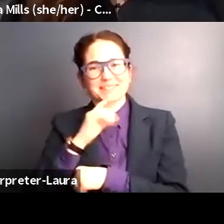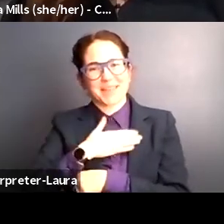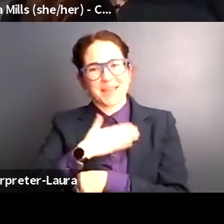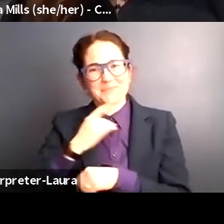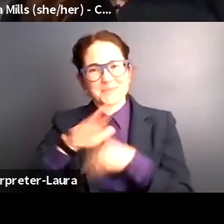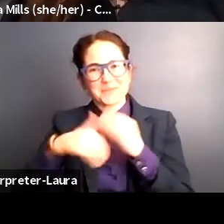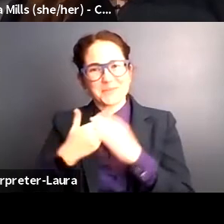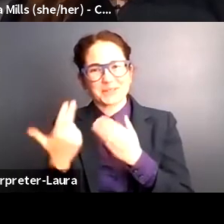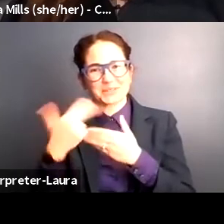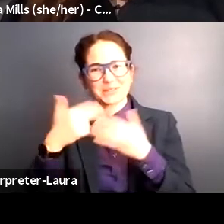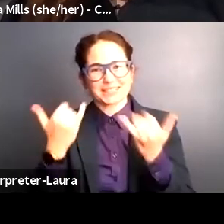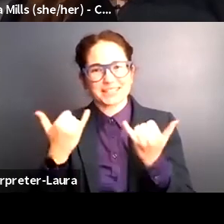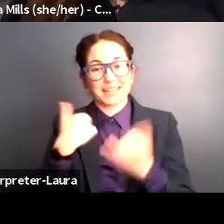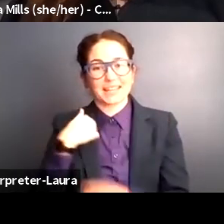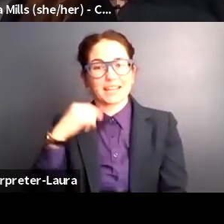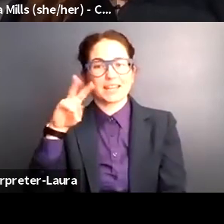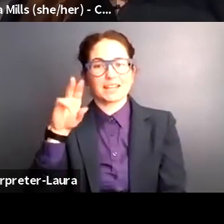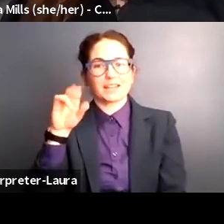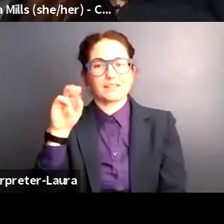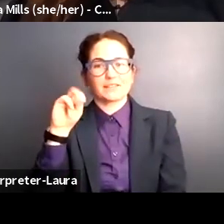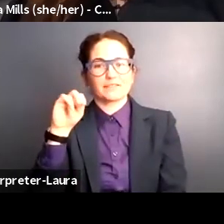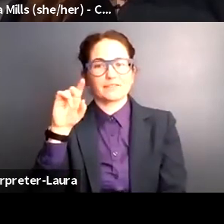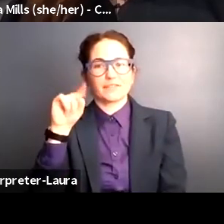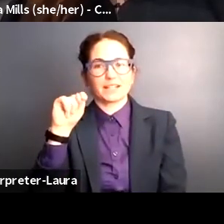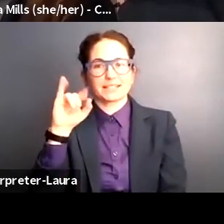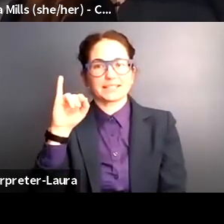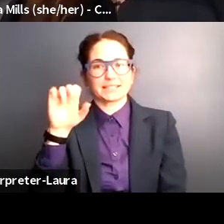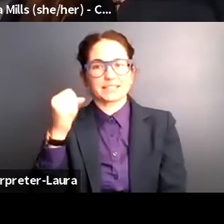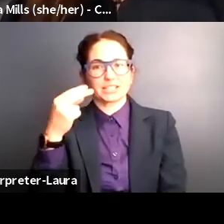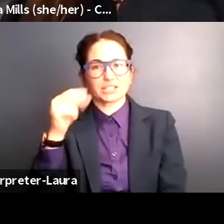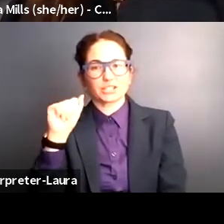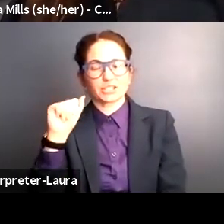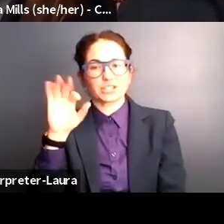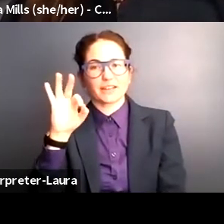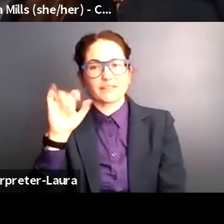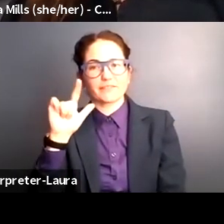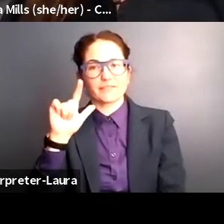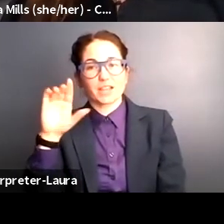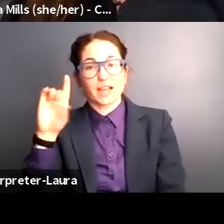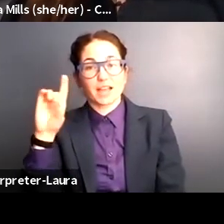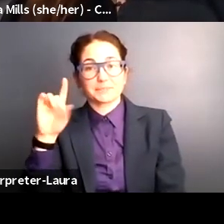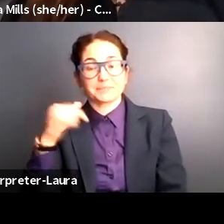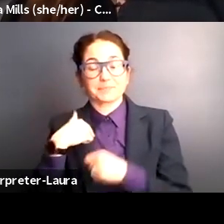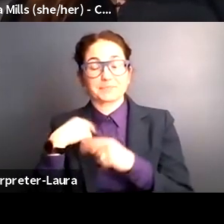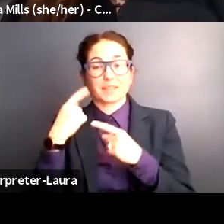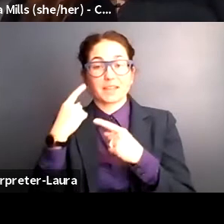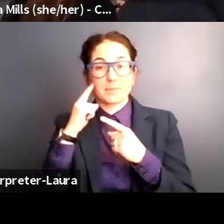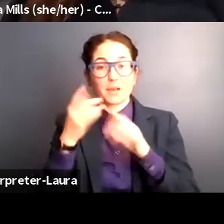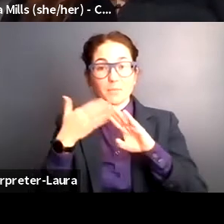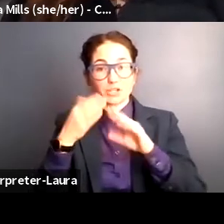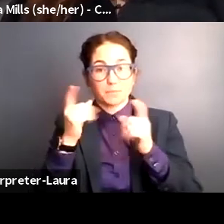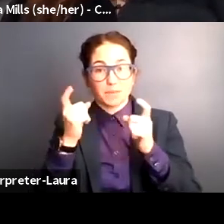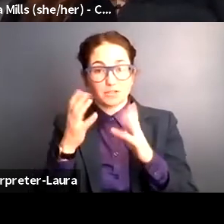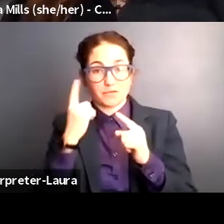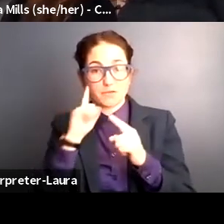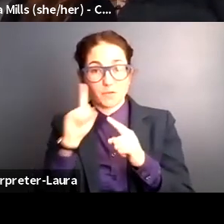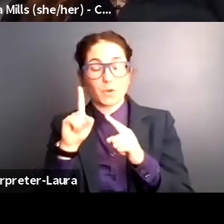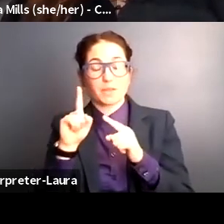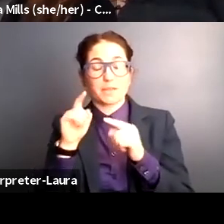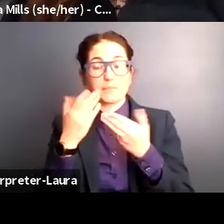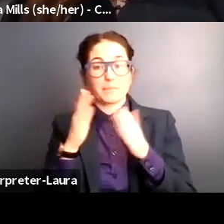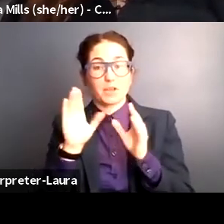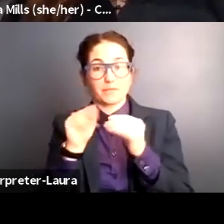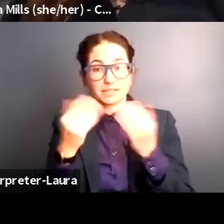My name is Vontisha Flood and I'm the Operations Manager for the Public Interest Technology and New Practice Lab teams here at New America.